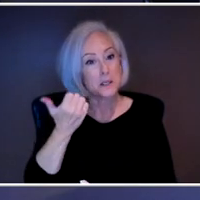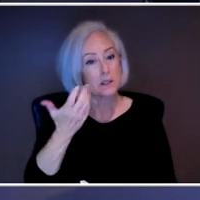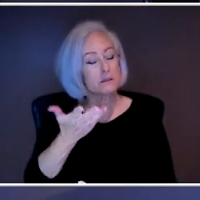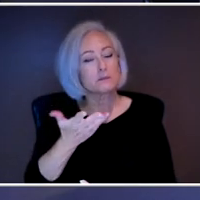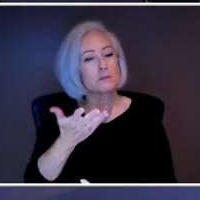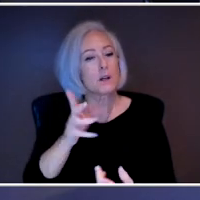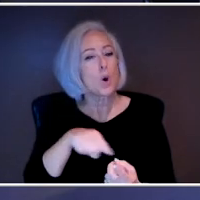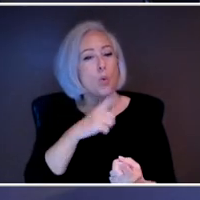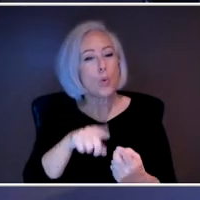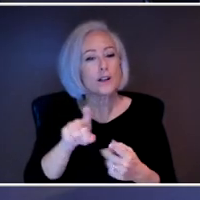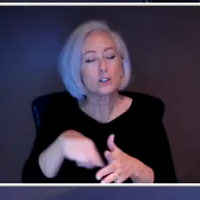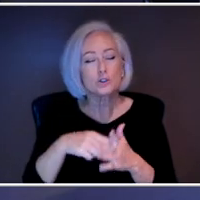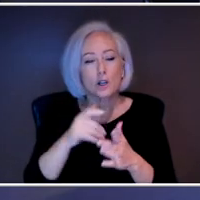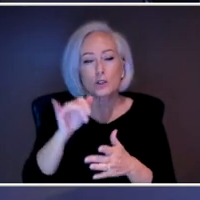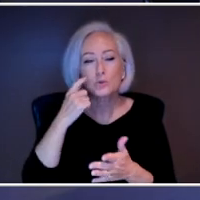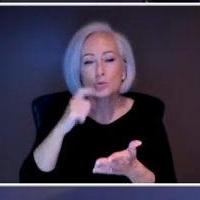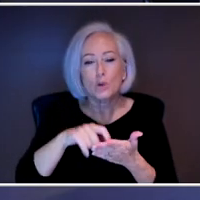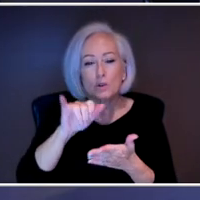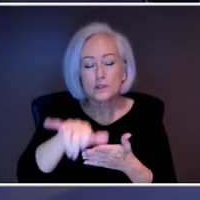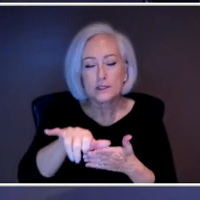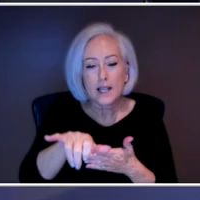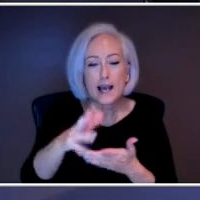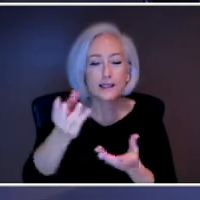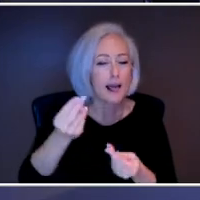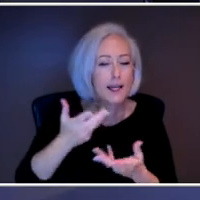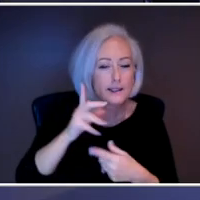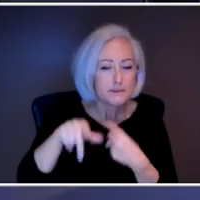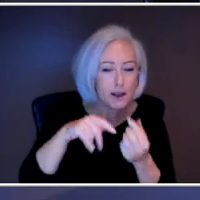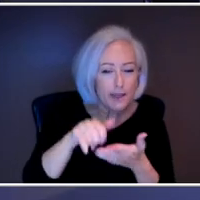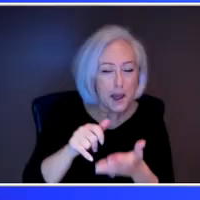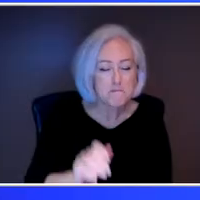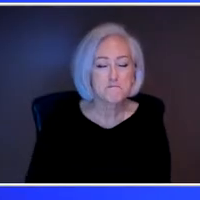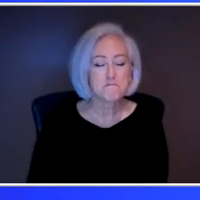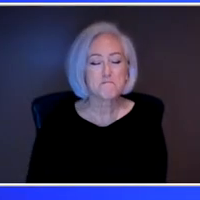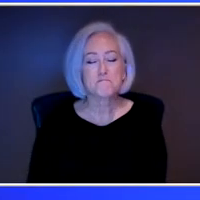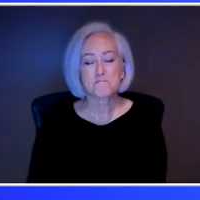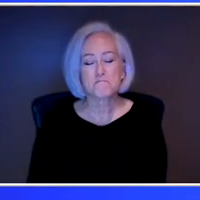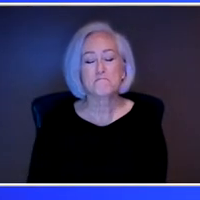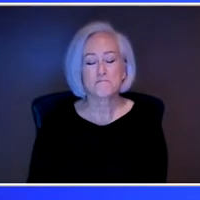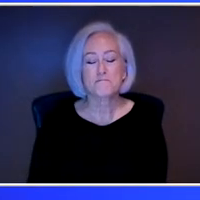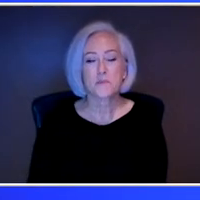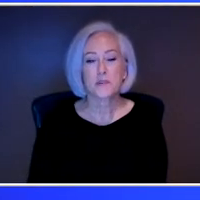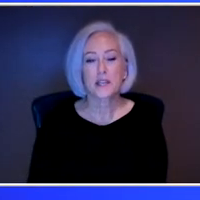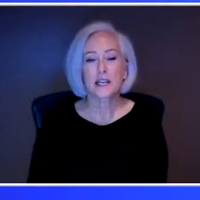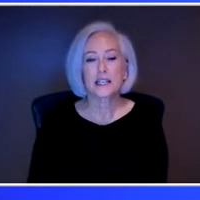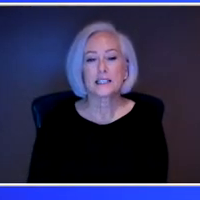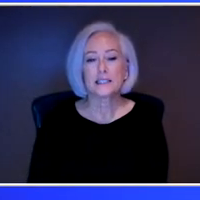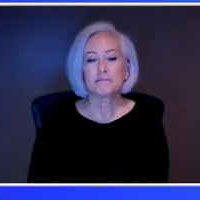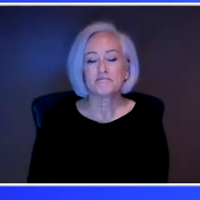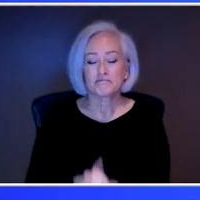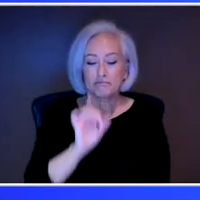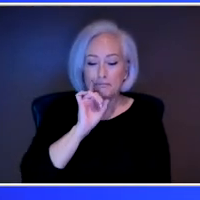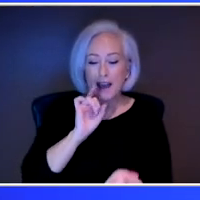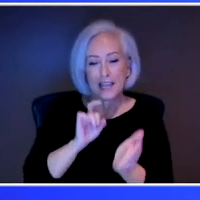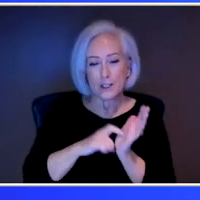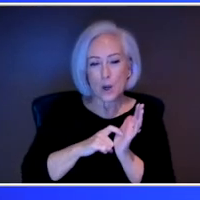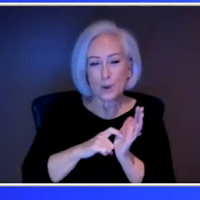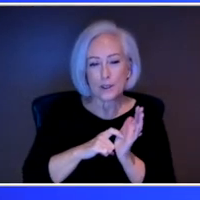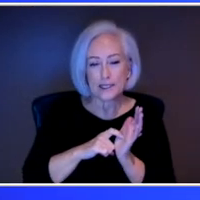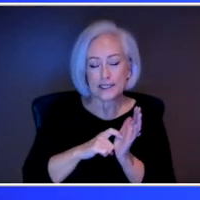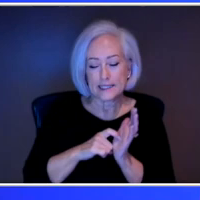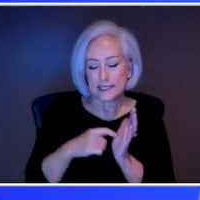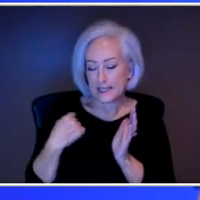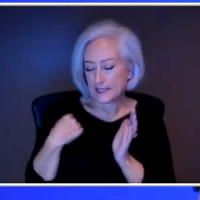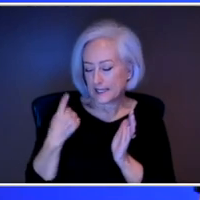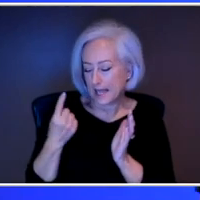And maybe do you, you know, kind of tell us a little bit about how you've been feeling. I've been, I've noticed it probably within the last like three weeks or